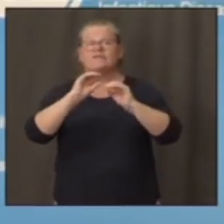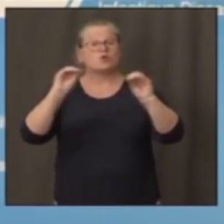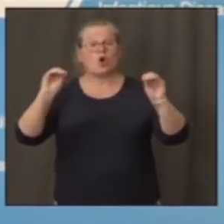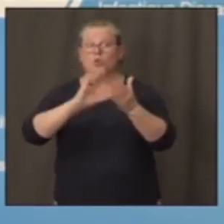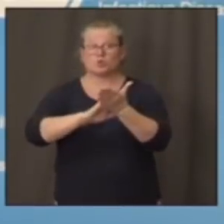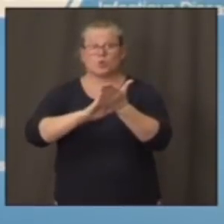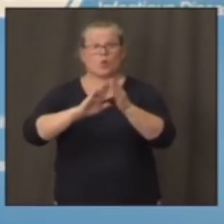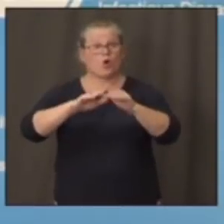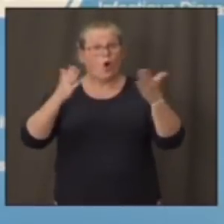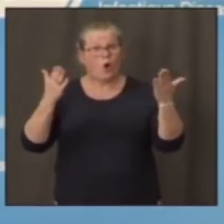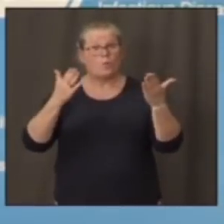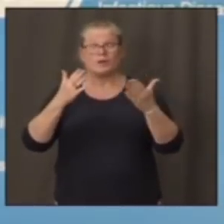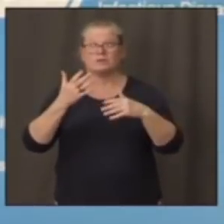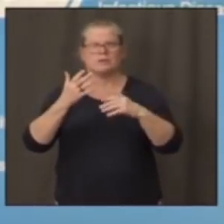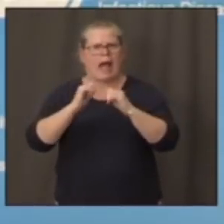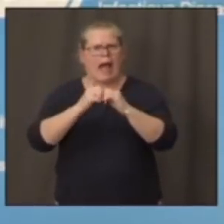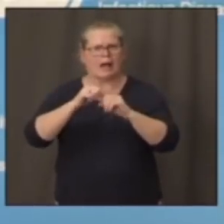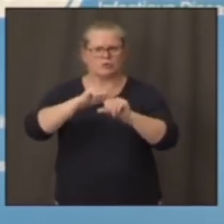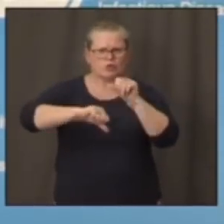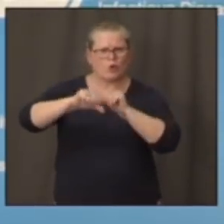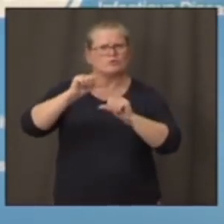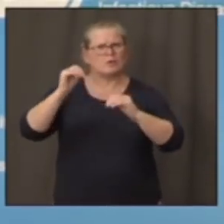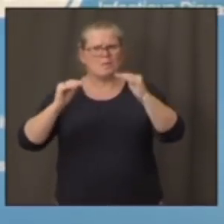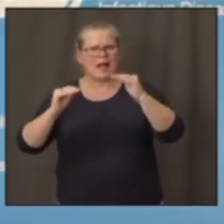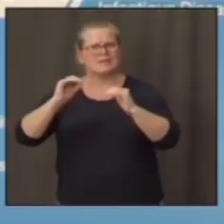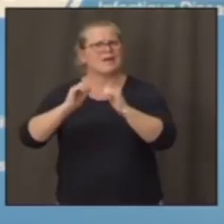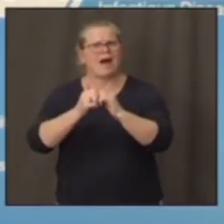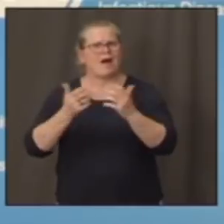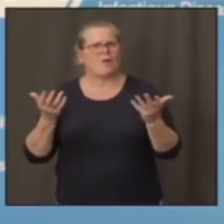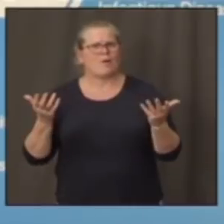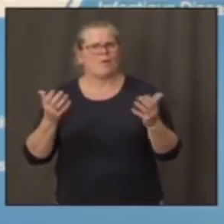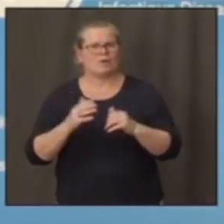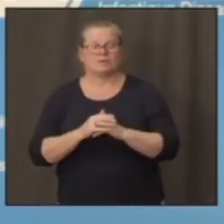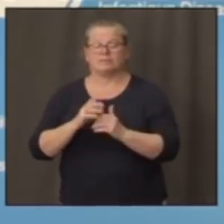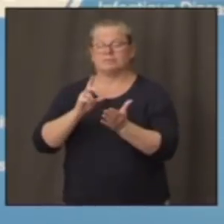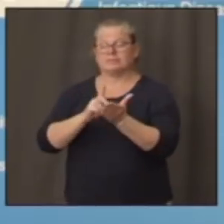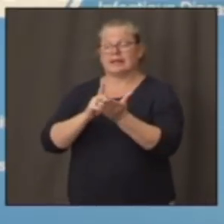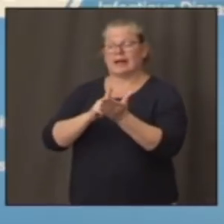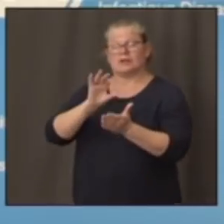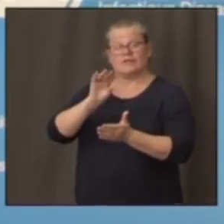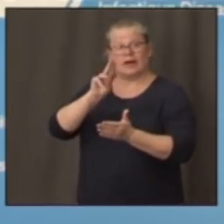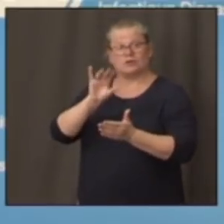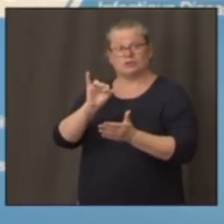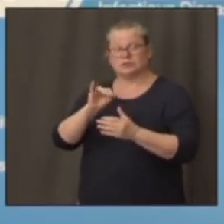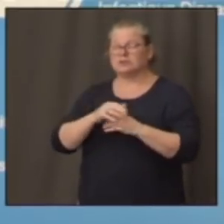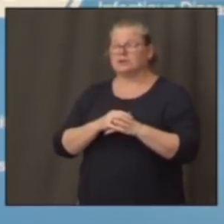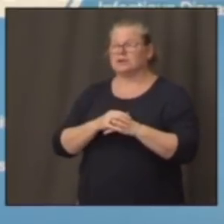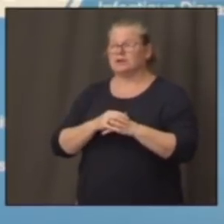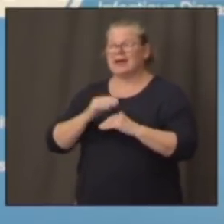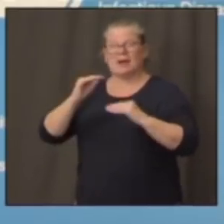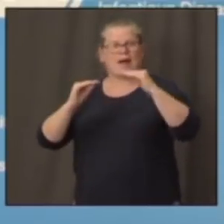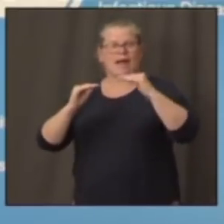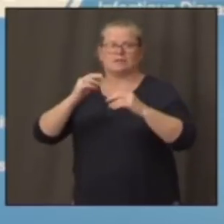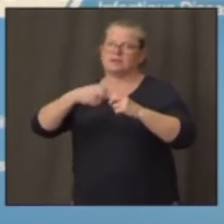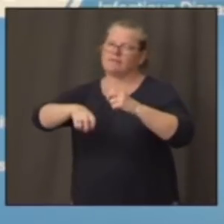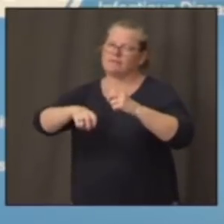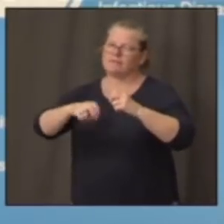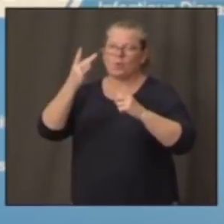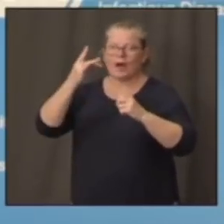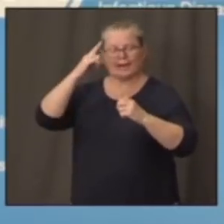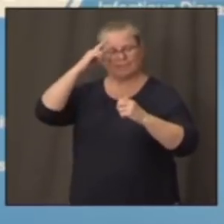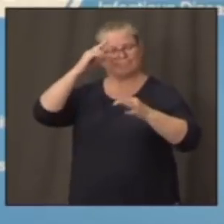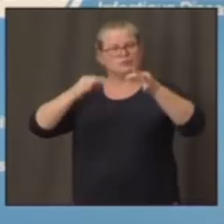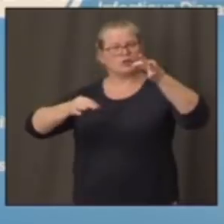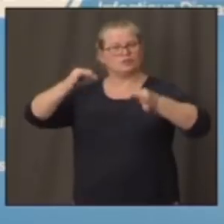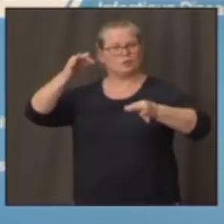you know, it's a tough thing to balance because it becomes a judgment call. As I said, the default position should always